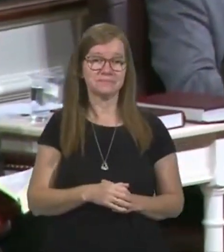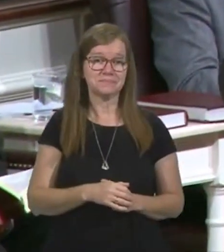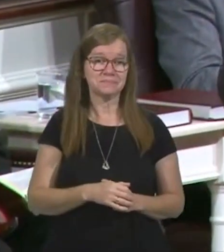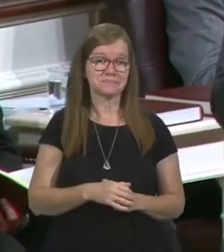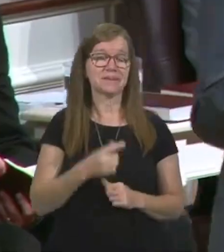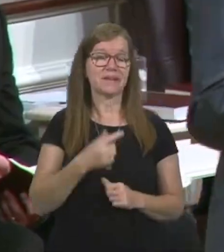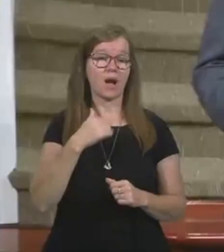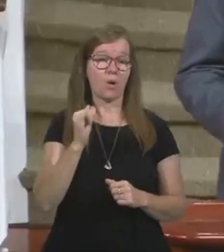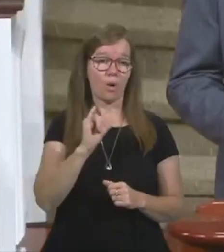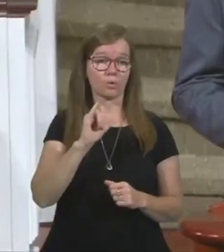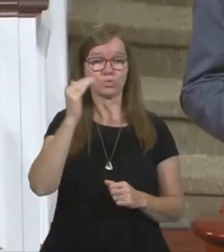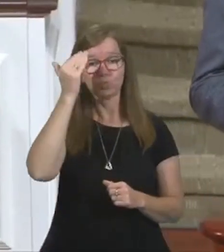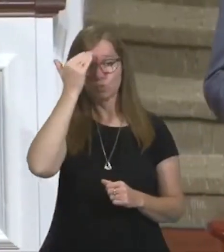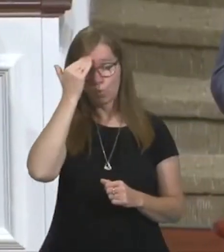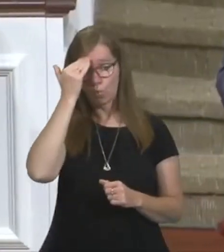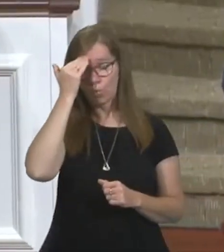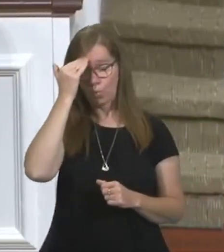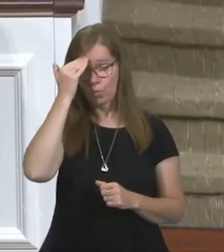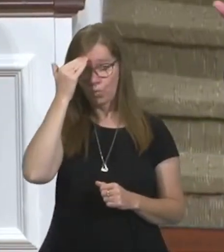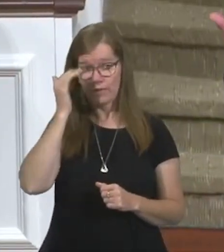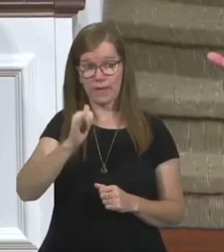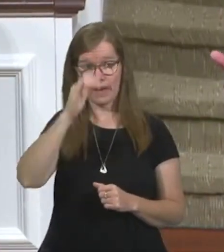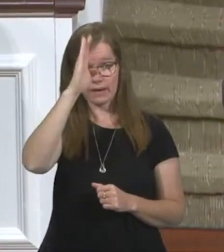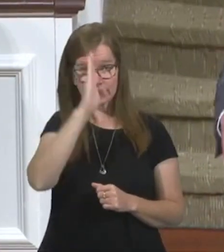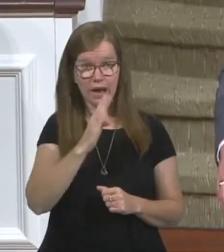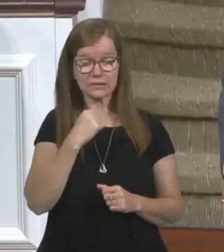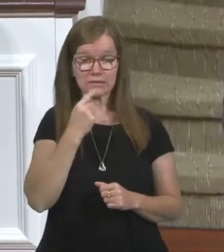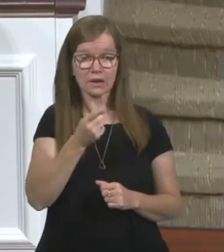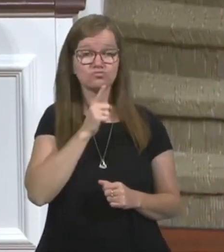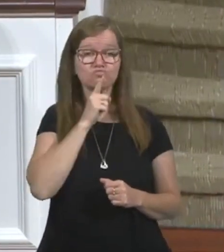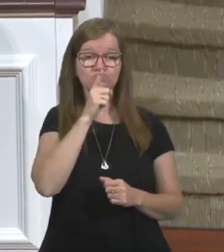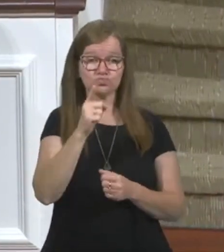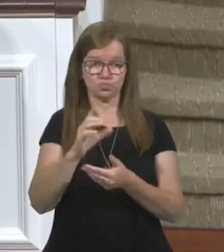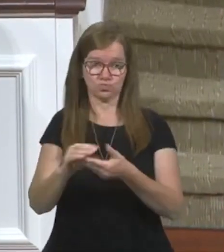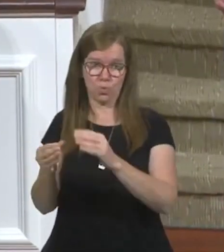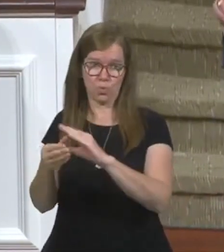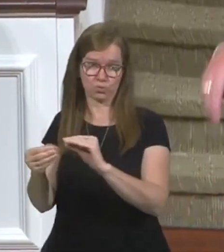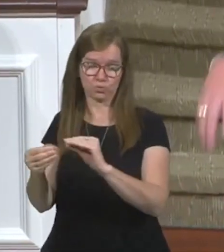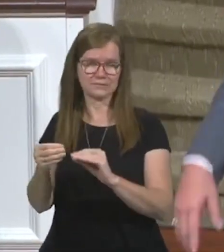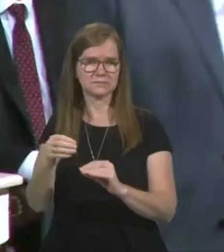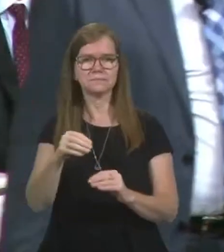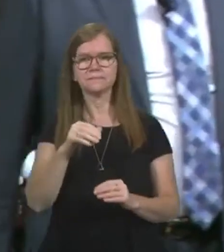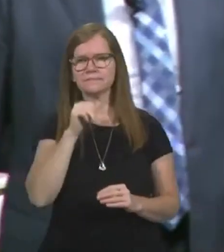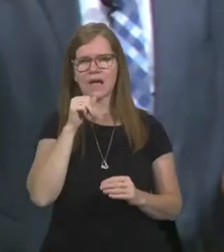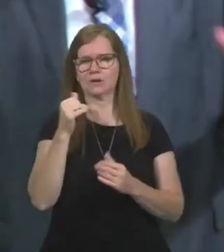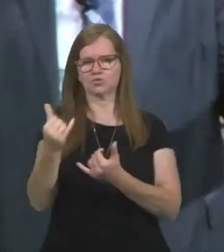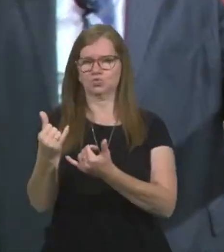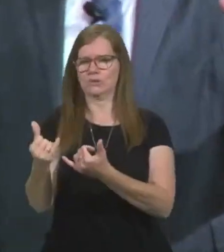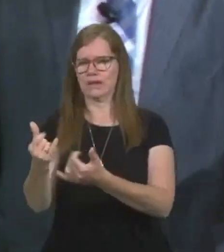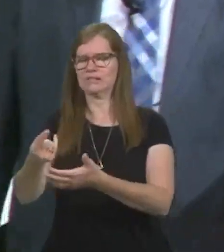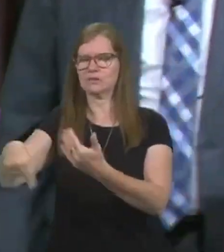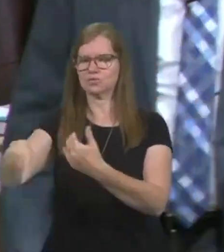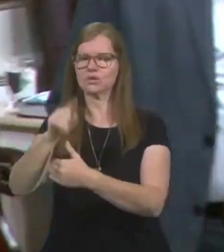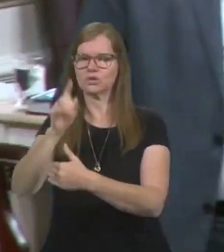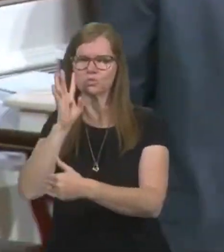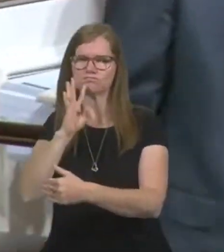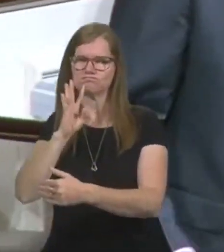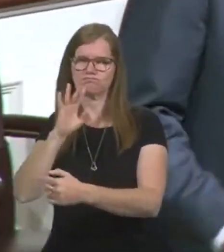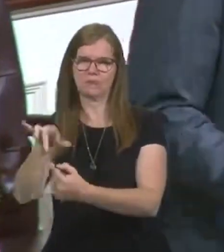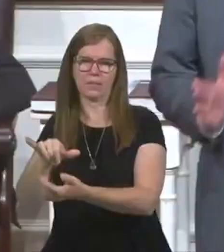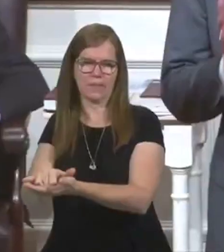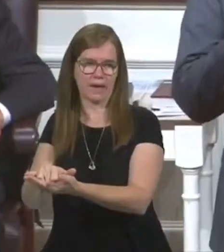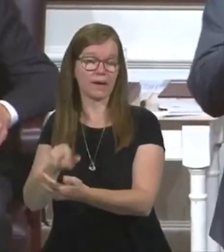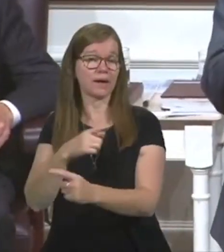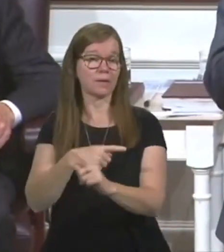And I also know here that God tells a real story. We're not going to get into it today. It'll be next week. But the first part of the story is